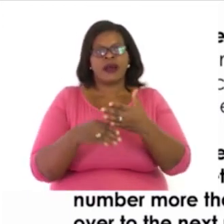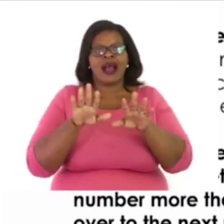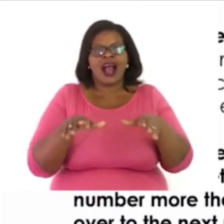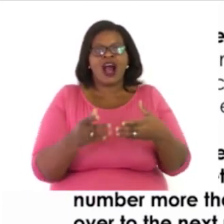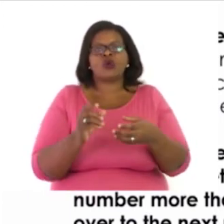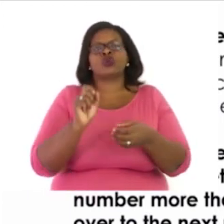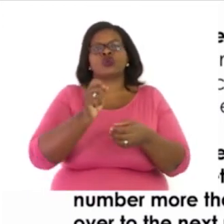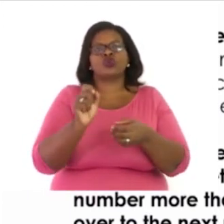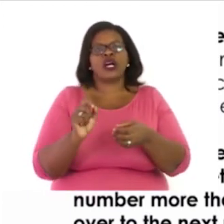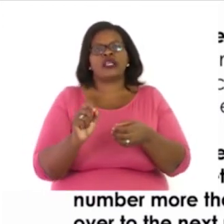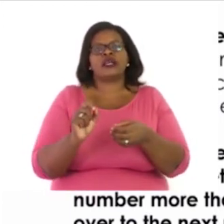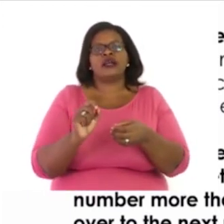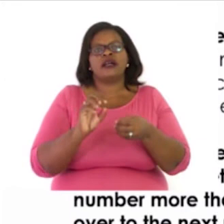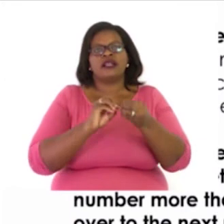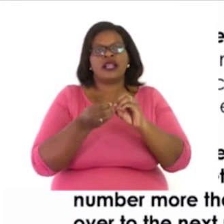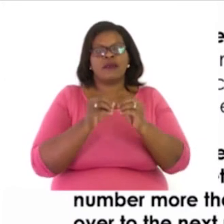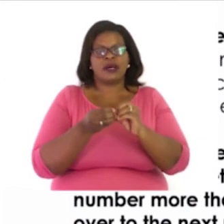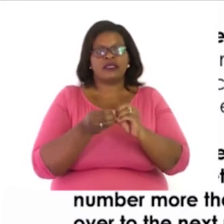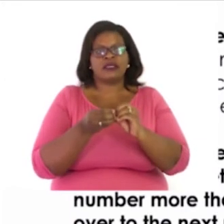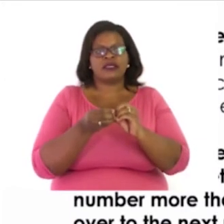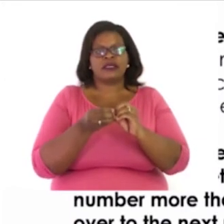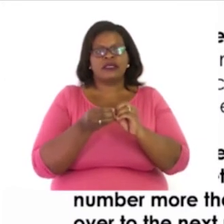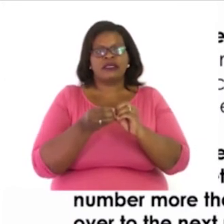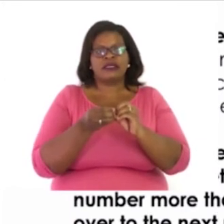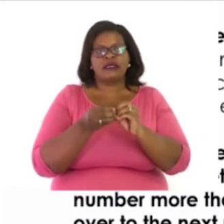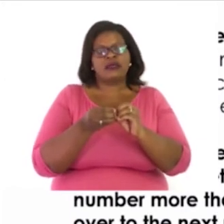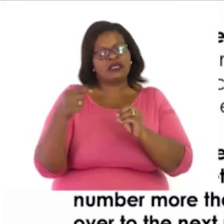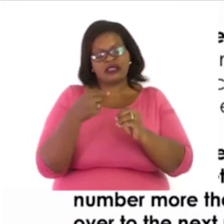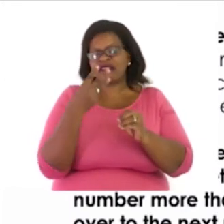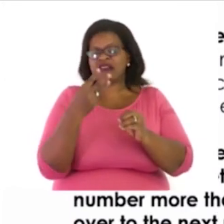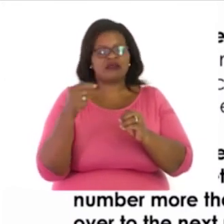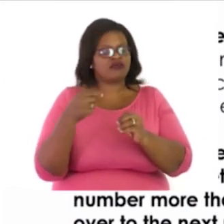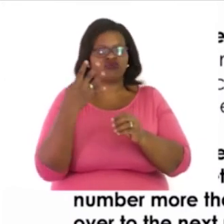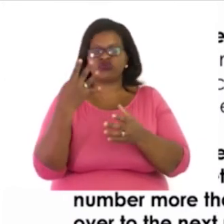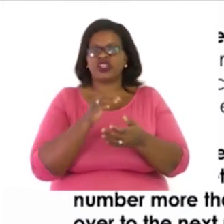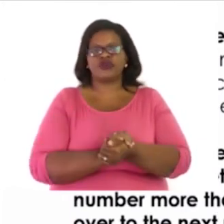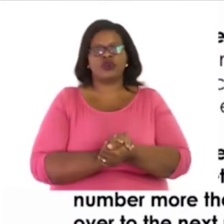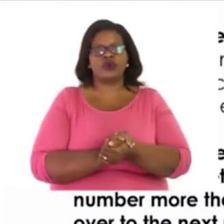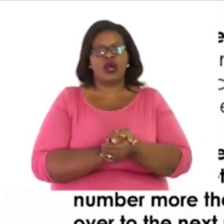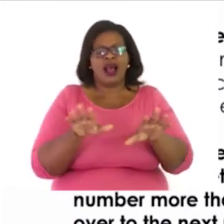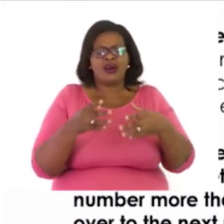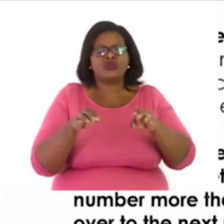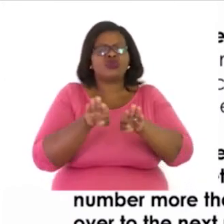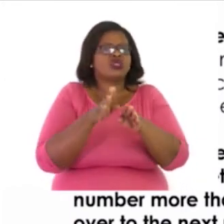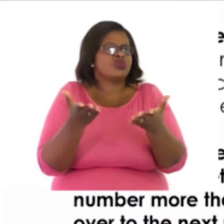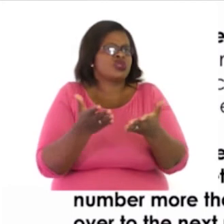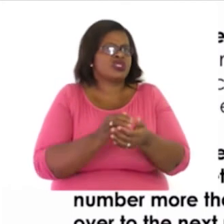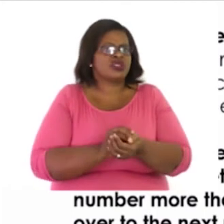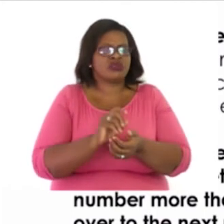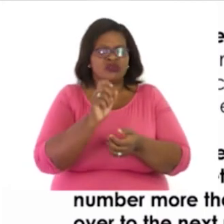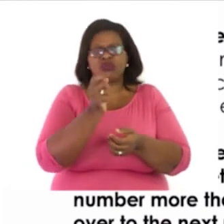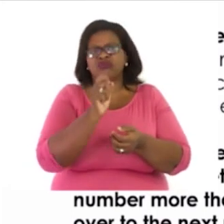they taught us to write numbers in grade 3, grade 4. Now, let's see. How do we do pen and paper mode?